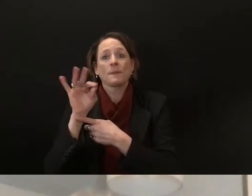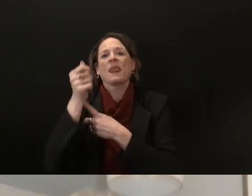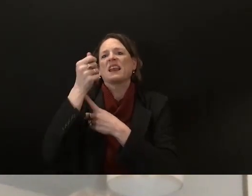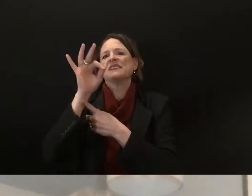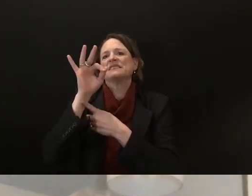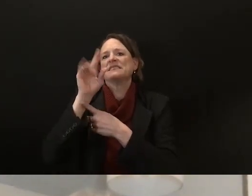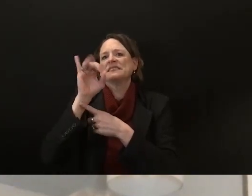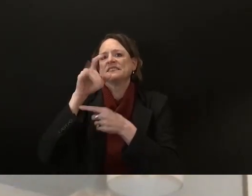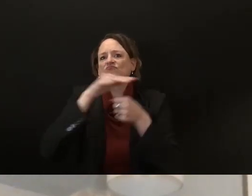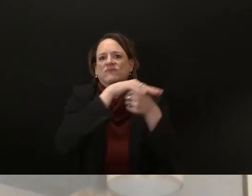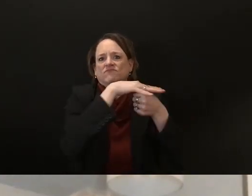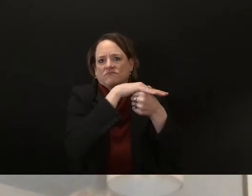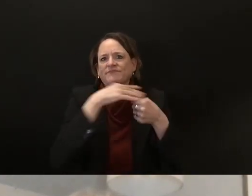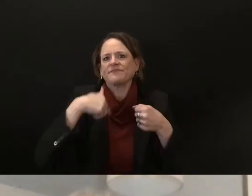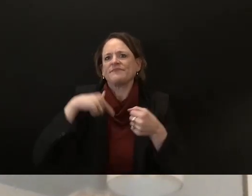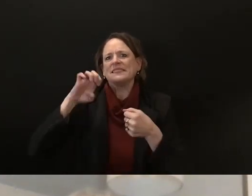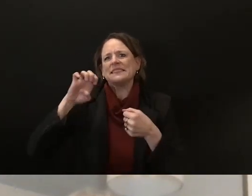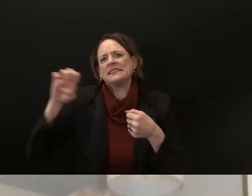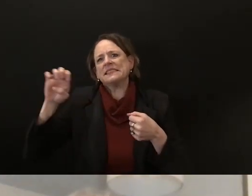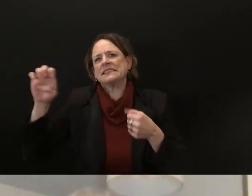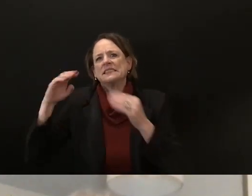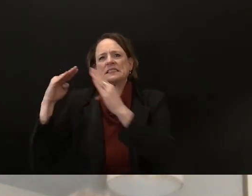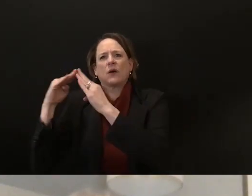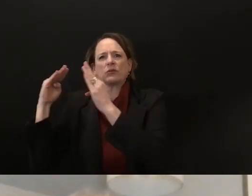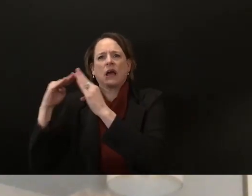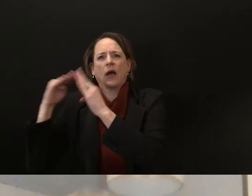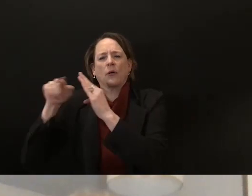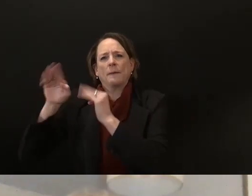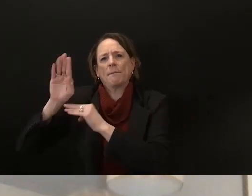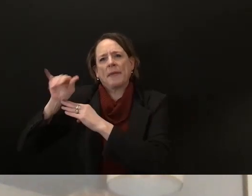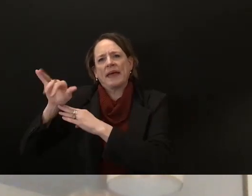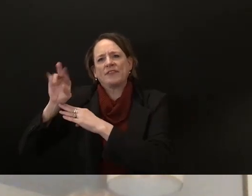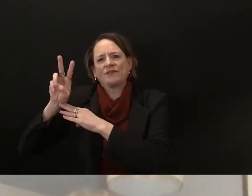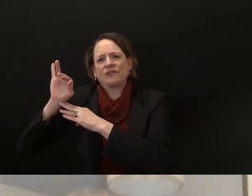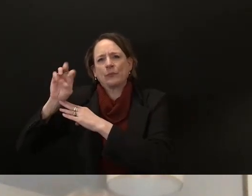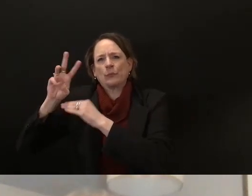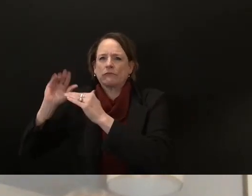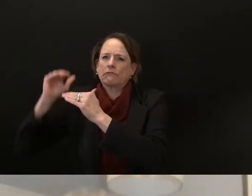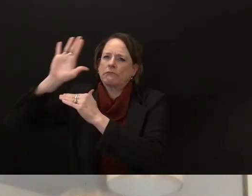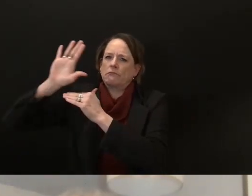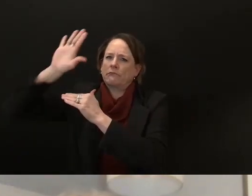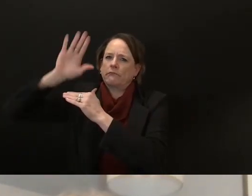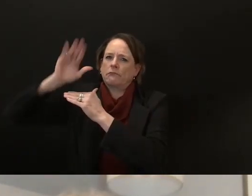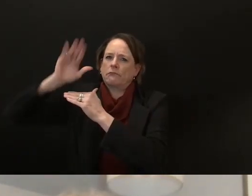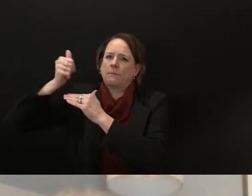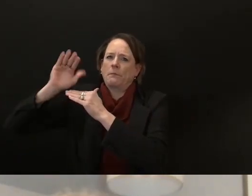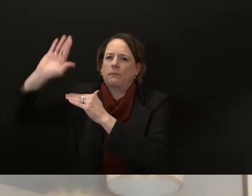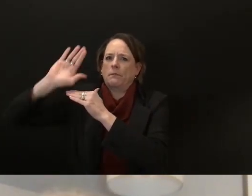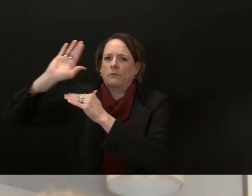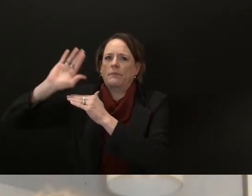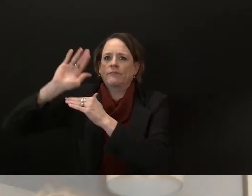river west well bayview up until oklahoma and then it goes south to represents nikki's area um past oklahoma and um